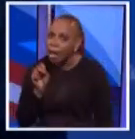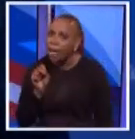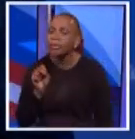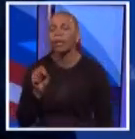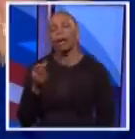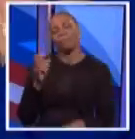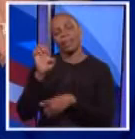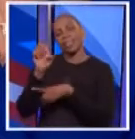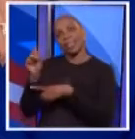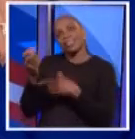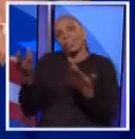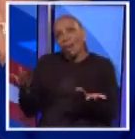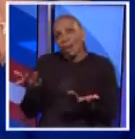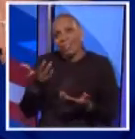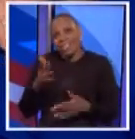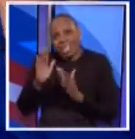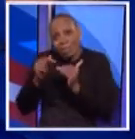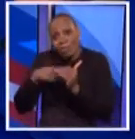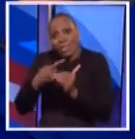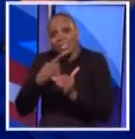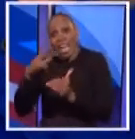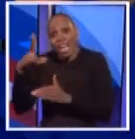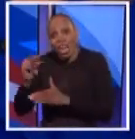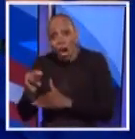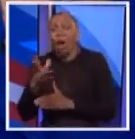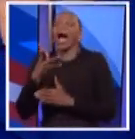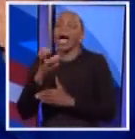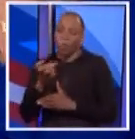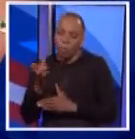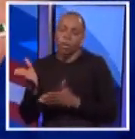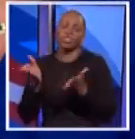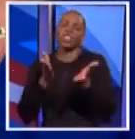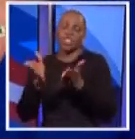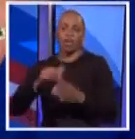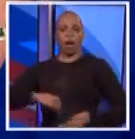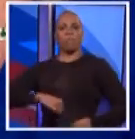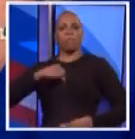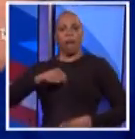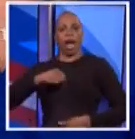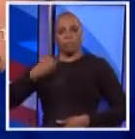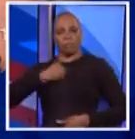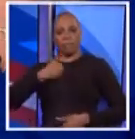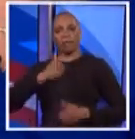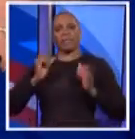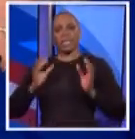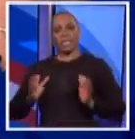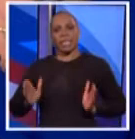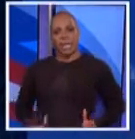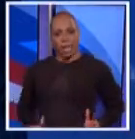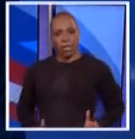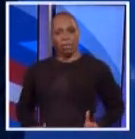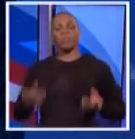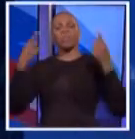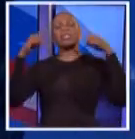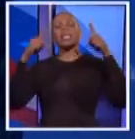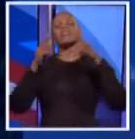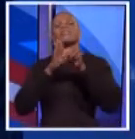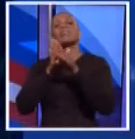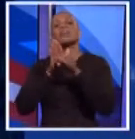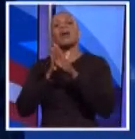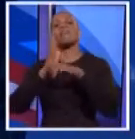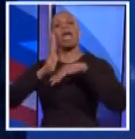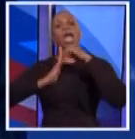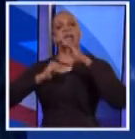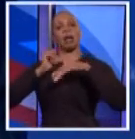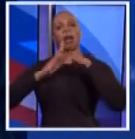You thought I was building you up to say no? Look, I want to serve. I'm proud to be a citizen. I am successful enough and comfortable enough.